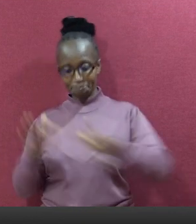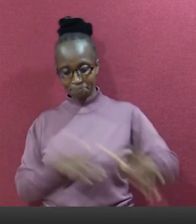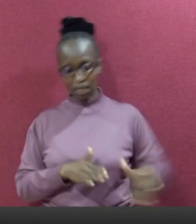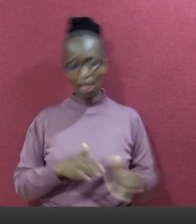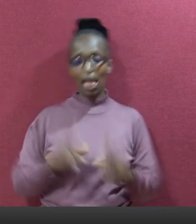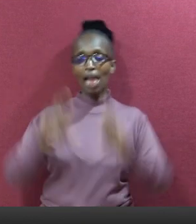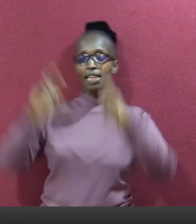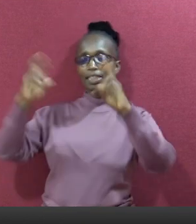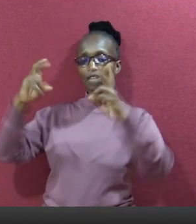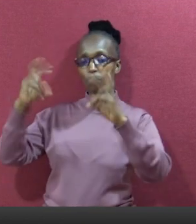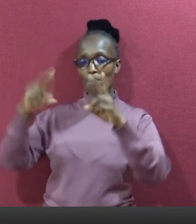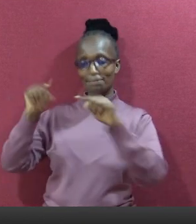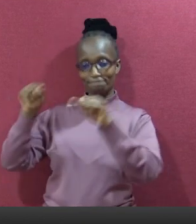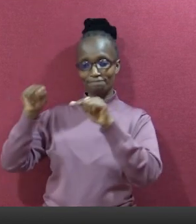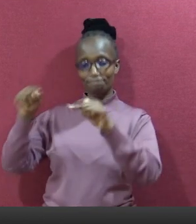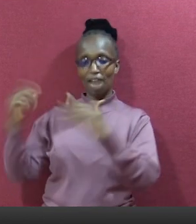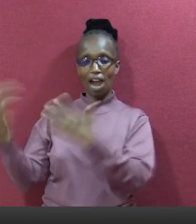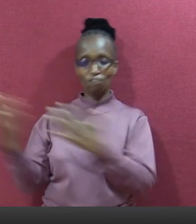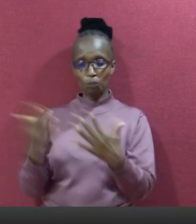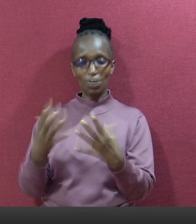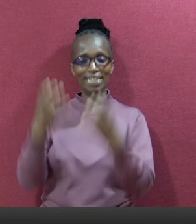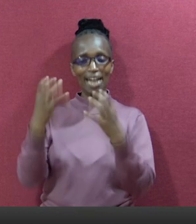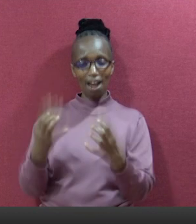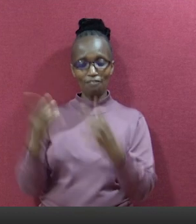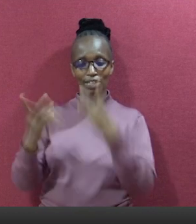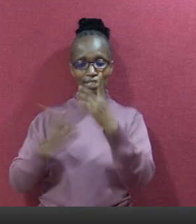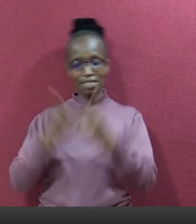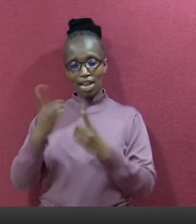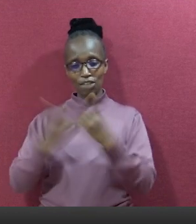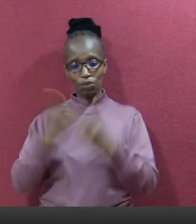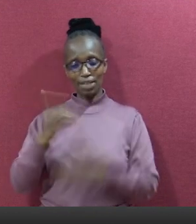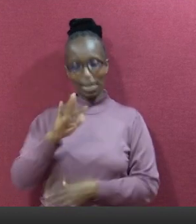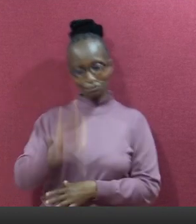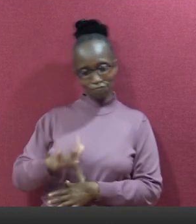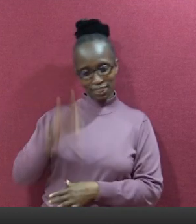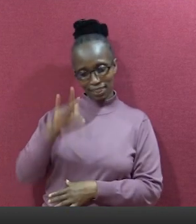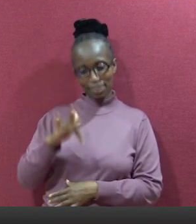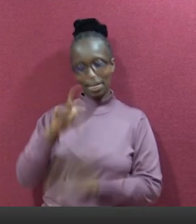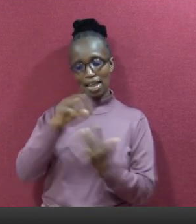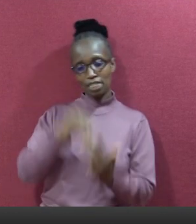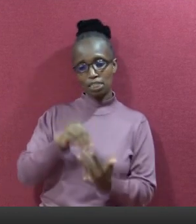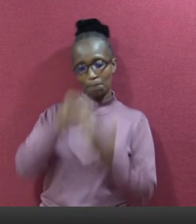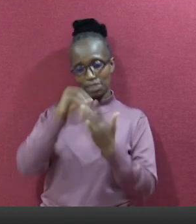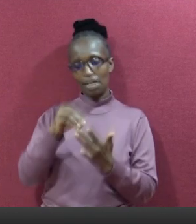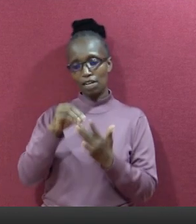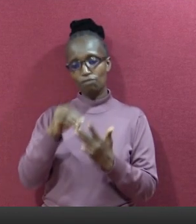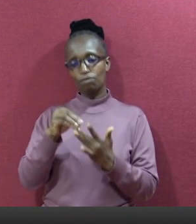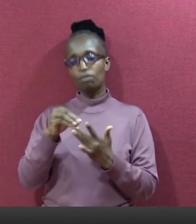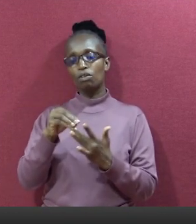wa kumungatuwa Sabina umevutia hisi ya mseto baine wabunge hasawa Kenya kwanza na wale wajubili